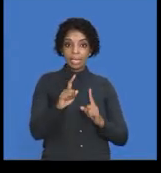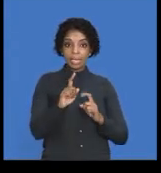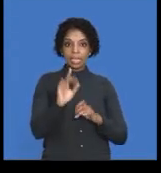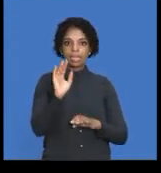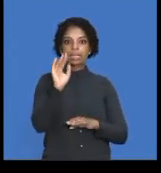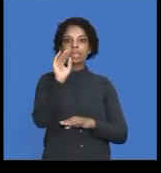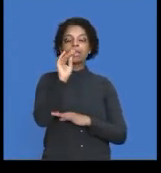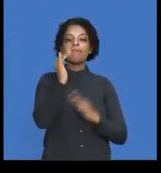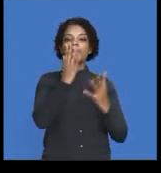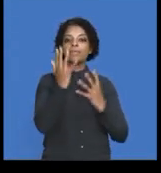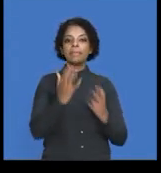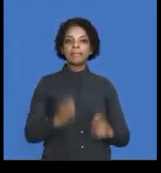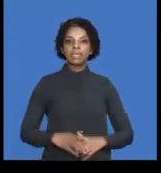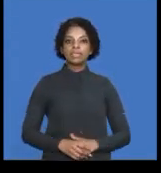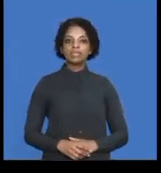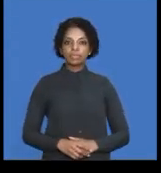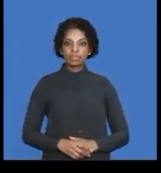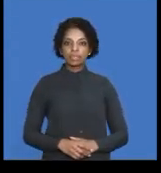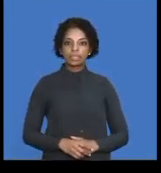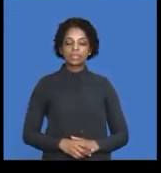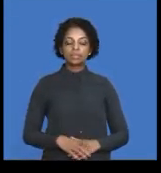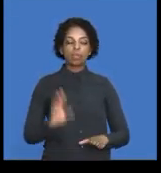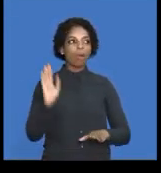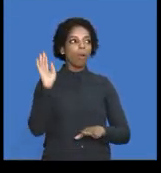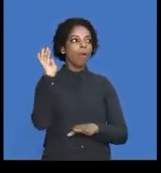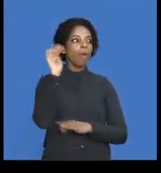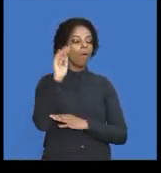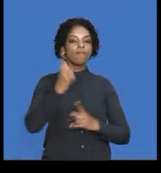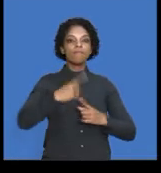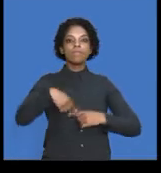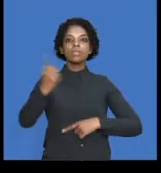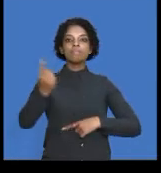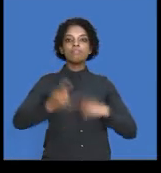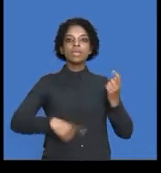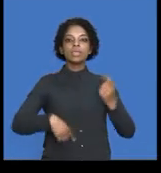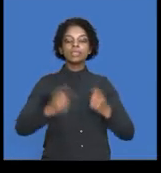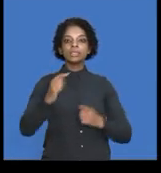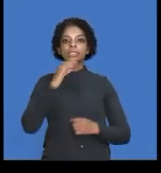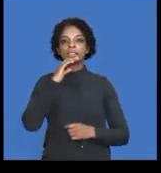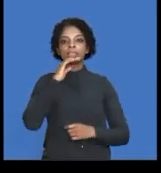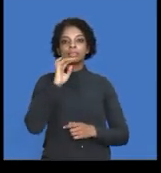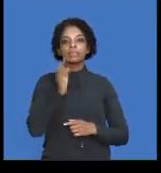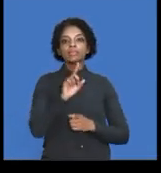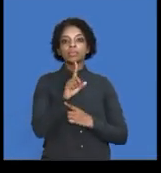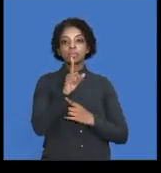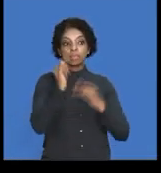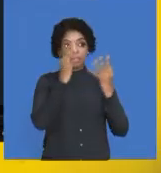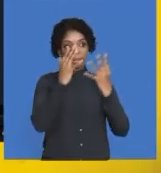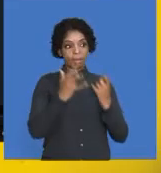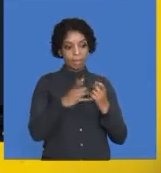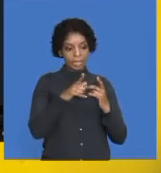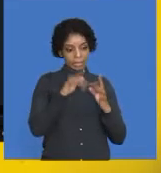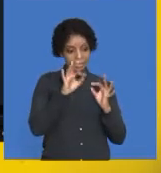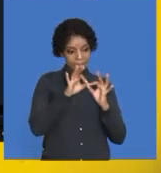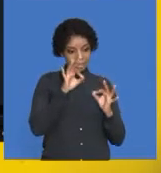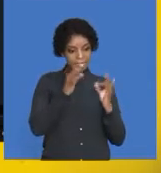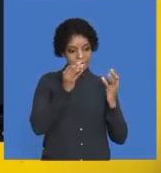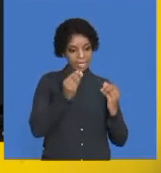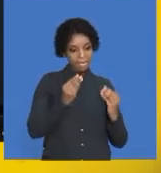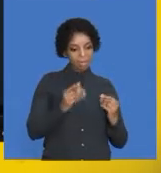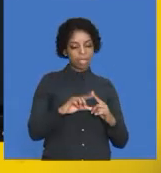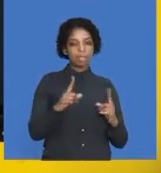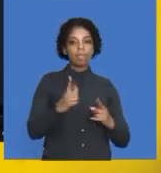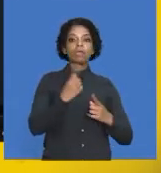the budget amount. In other words, you overspent the budgeted amount. So you budgeted X amount, but you